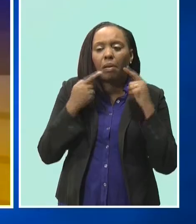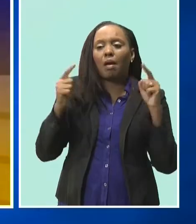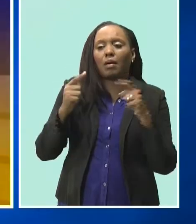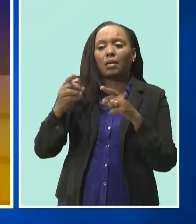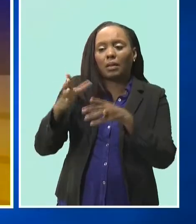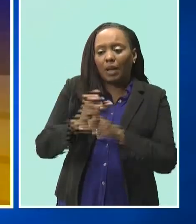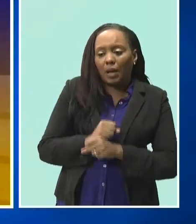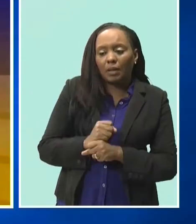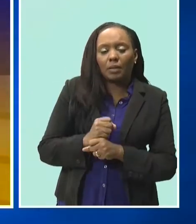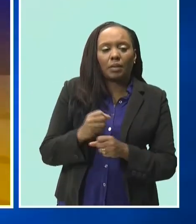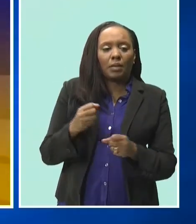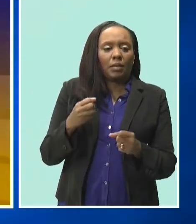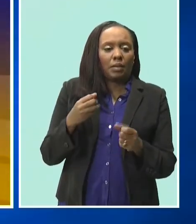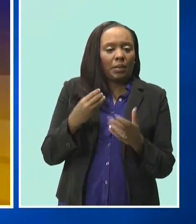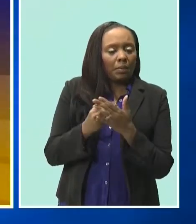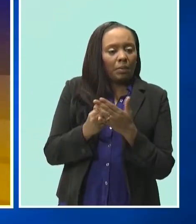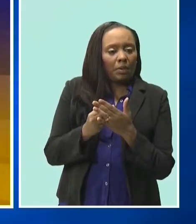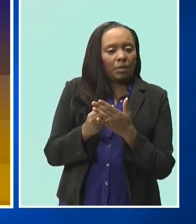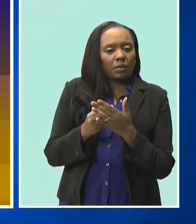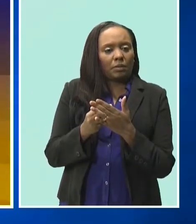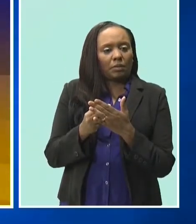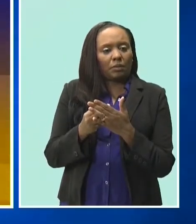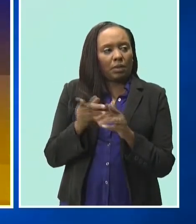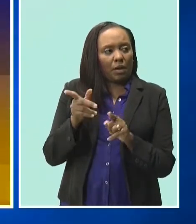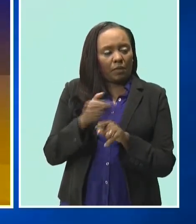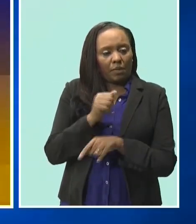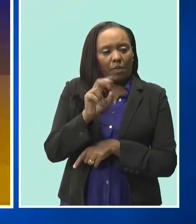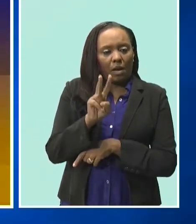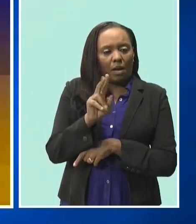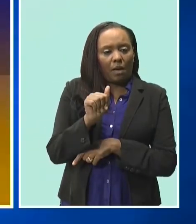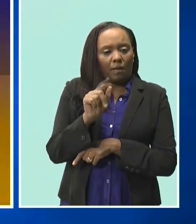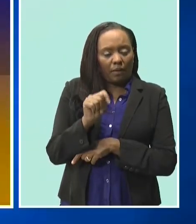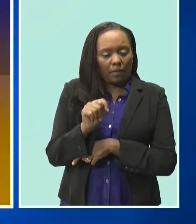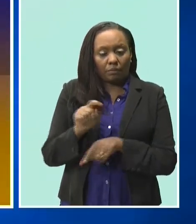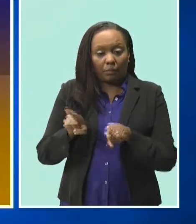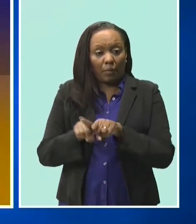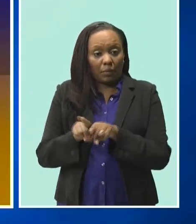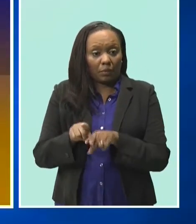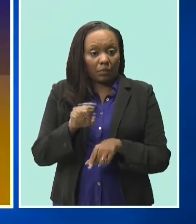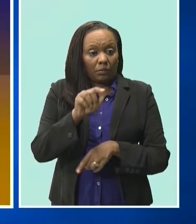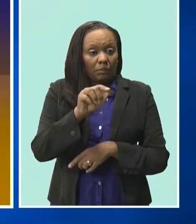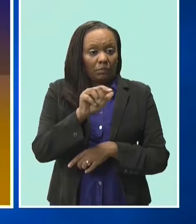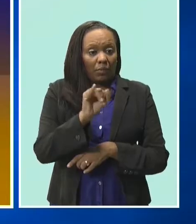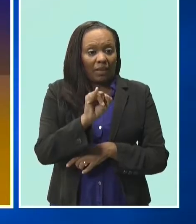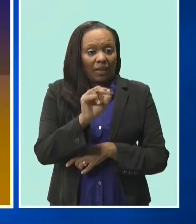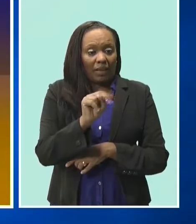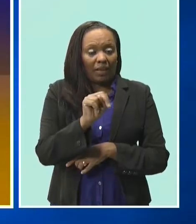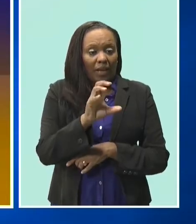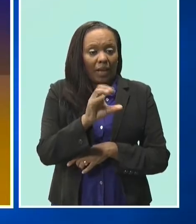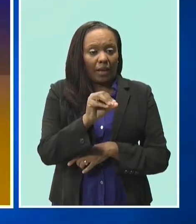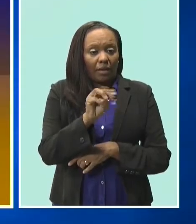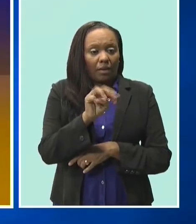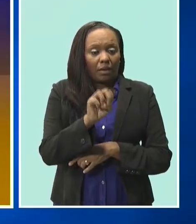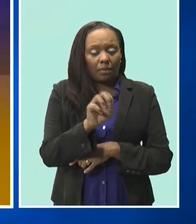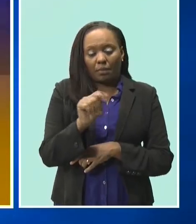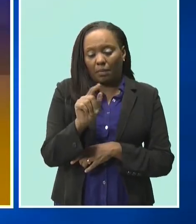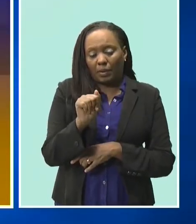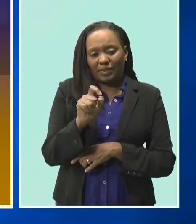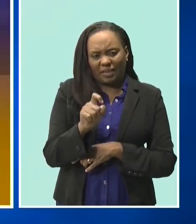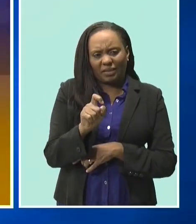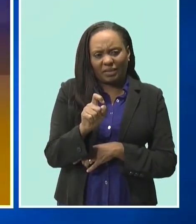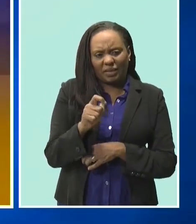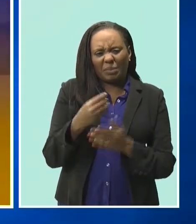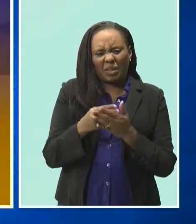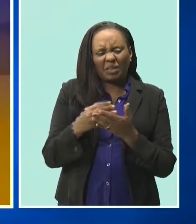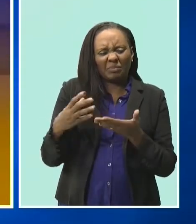arrears refunds that were owed for quite a while. Personal income tax refunds also from many individuals. People are looking forward to them. And